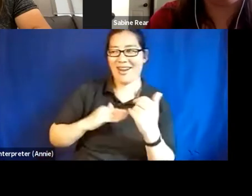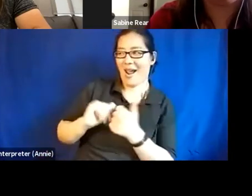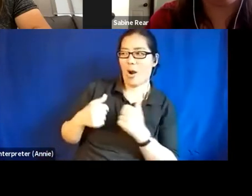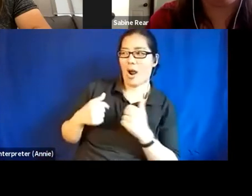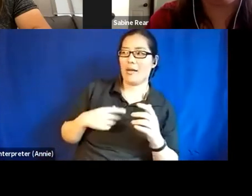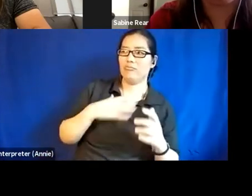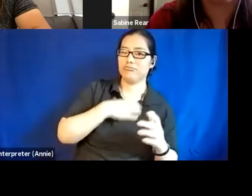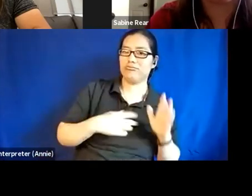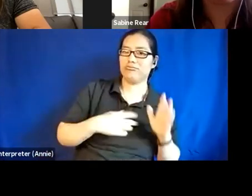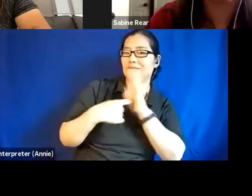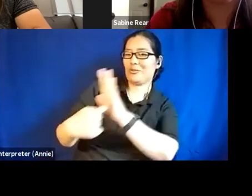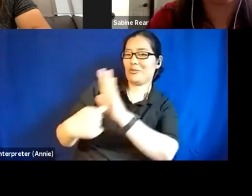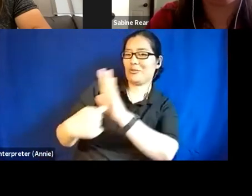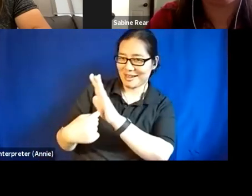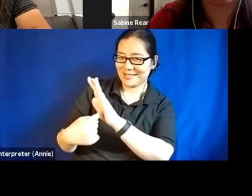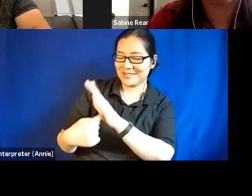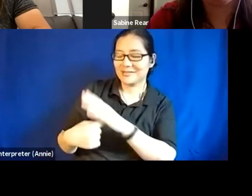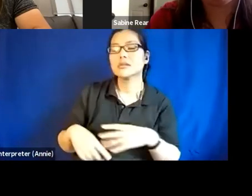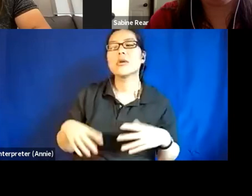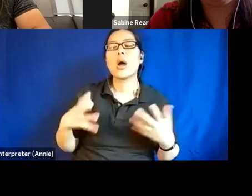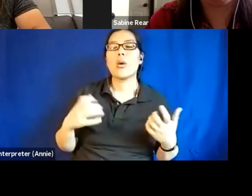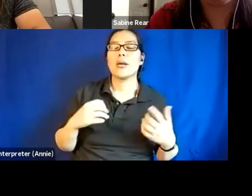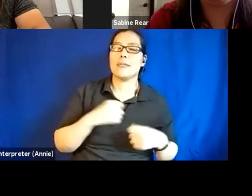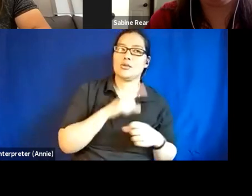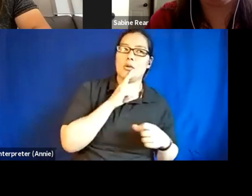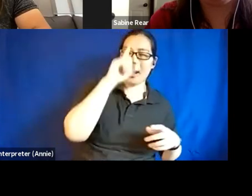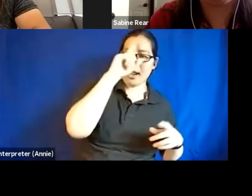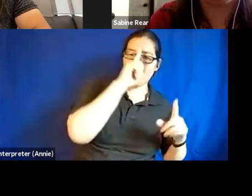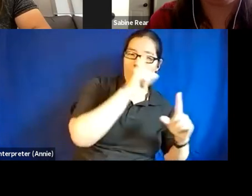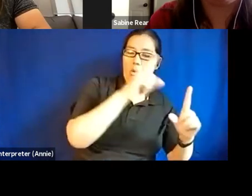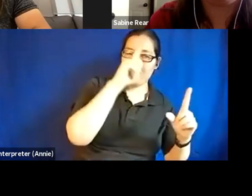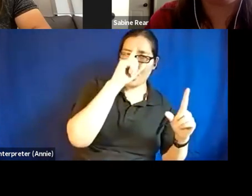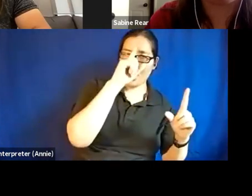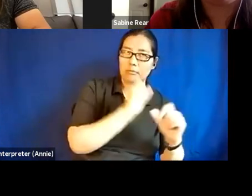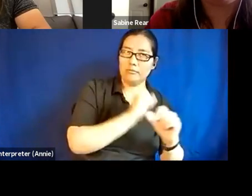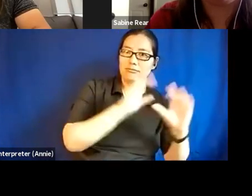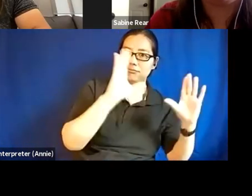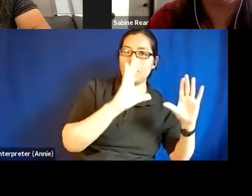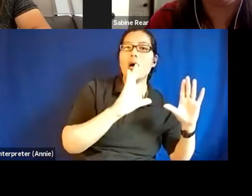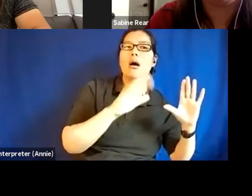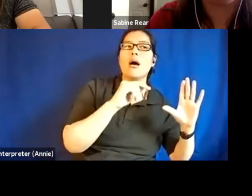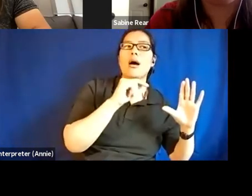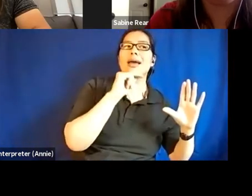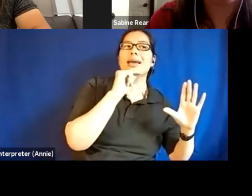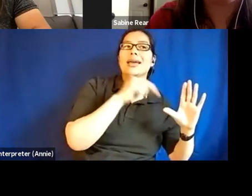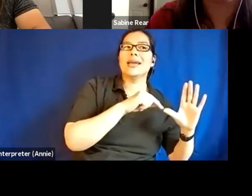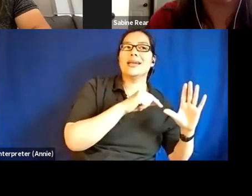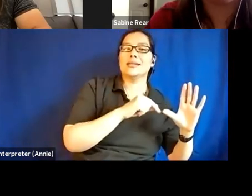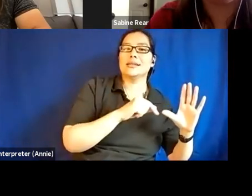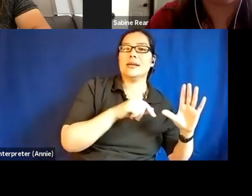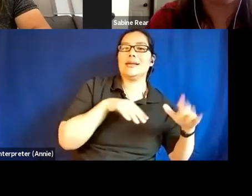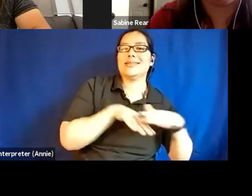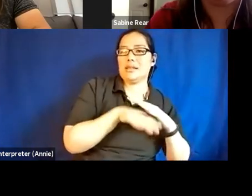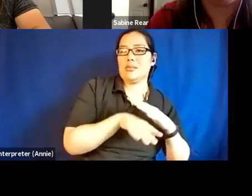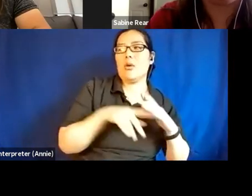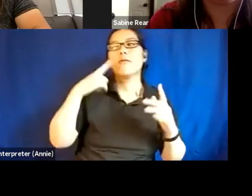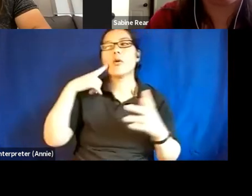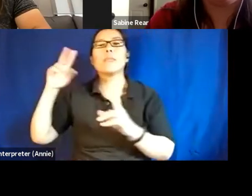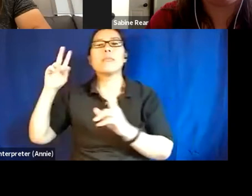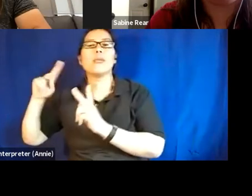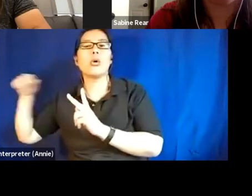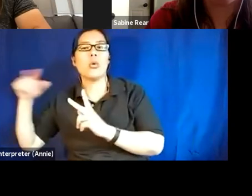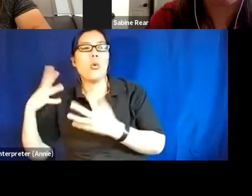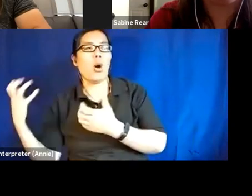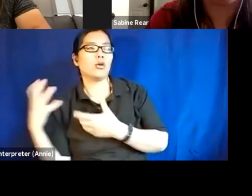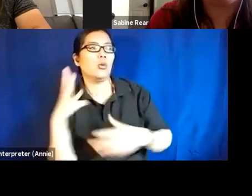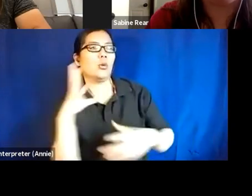so what I really want is to be able to make that legible to community members who want to engage with what I'm making. And I don't often know off the